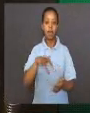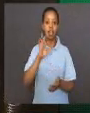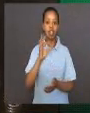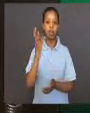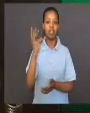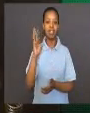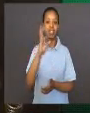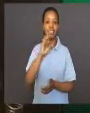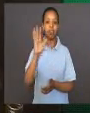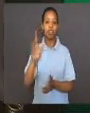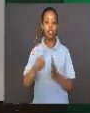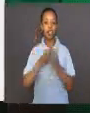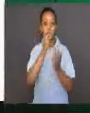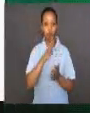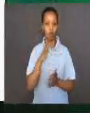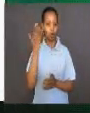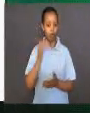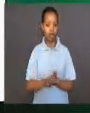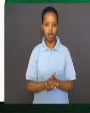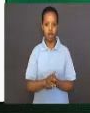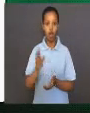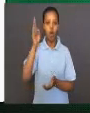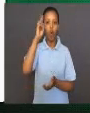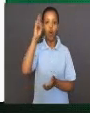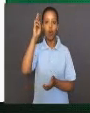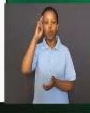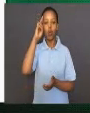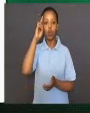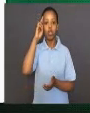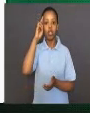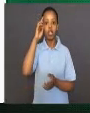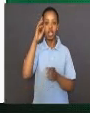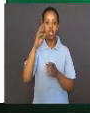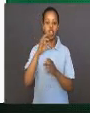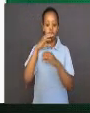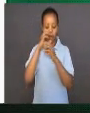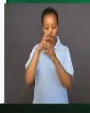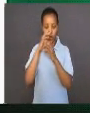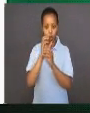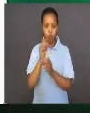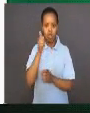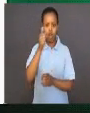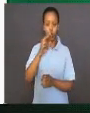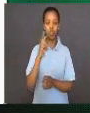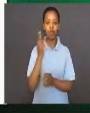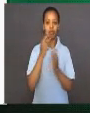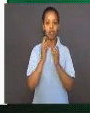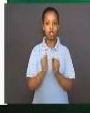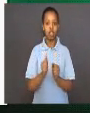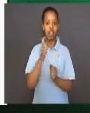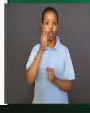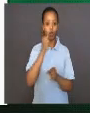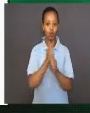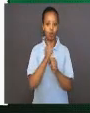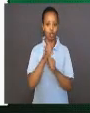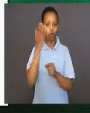1665. Hooke made the microscope that he used